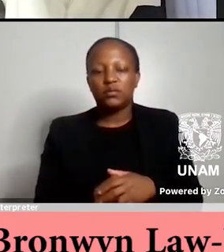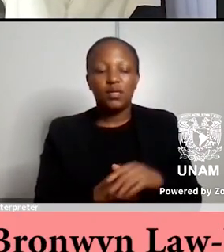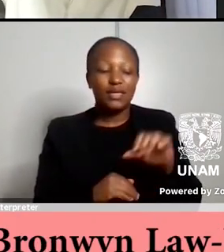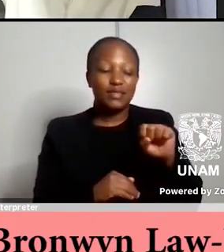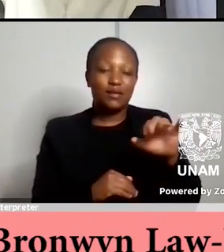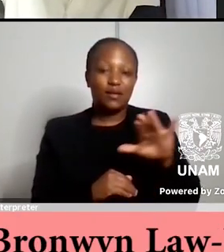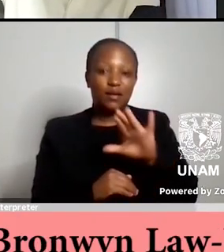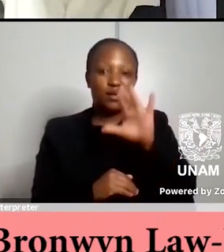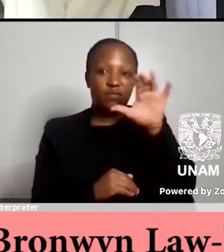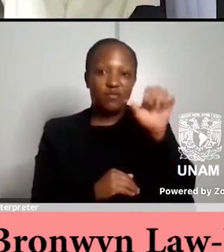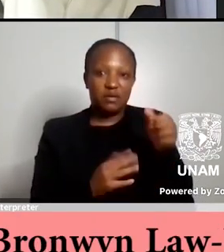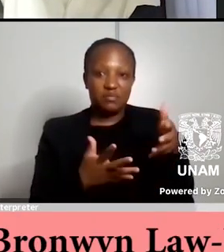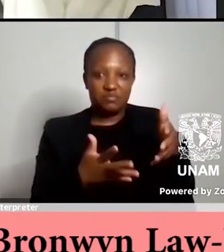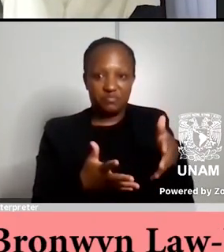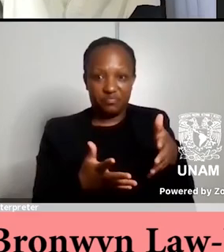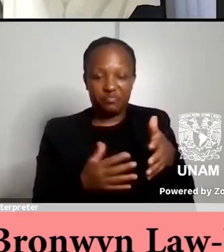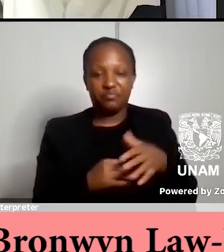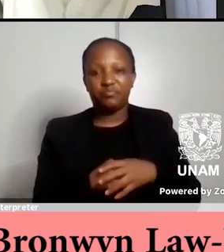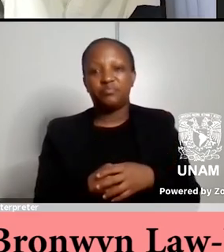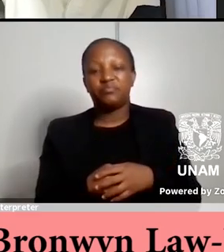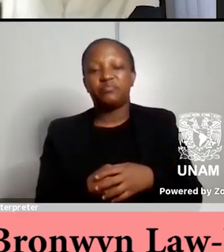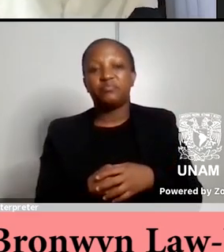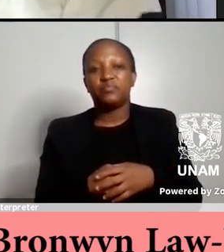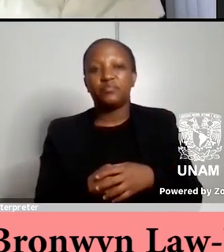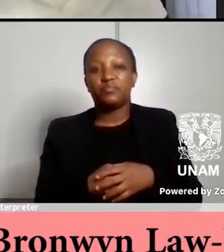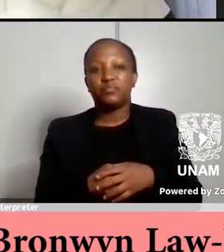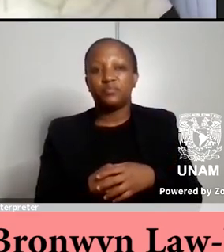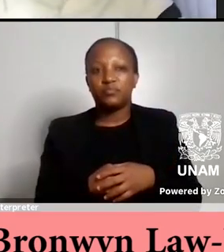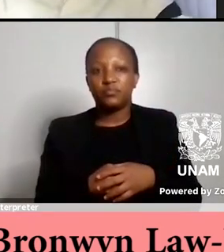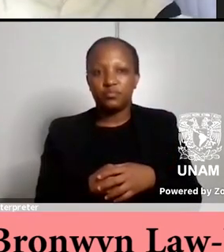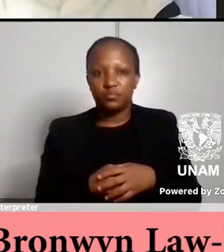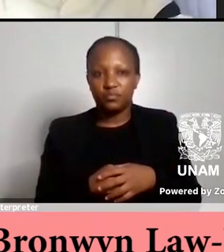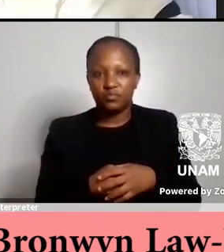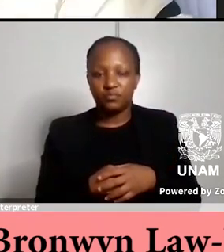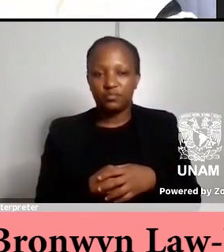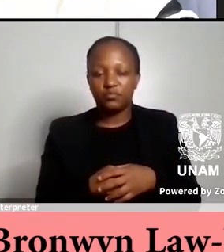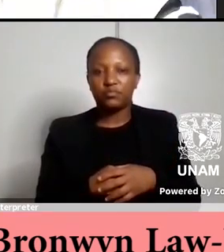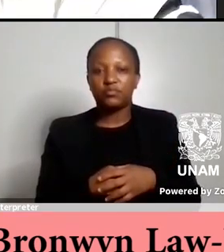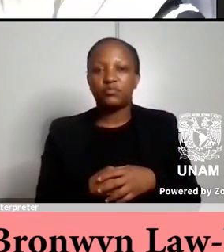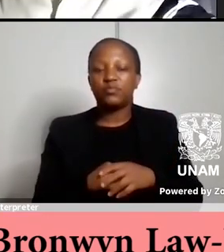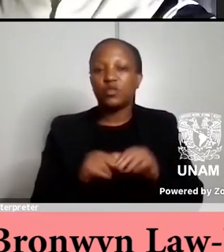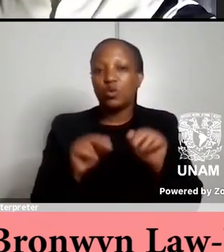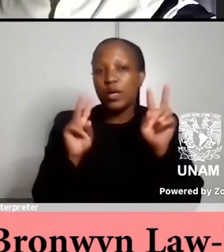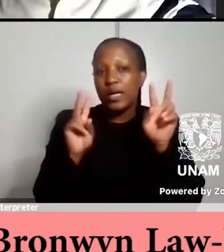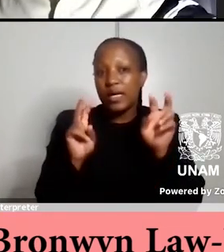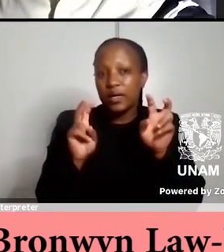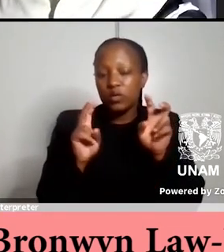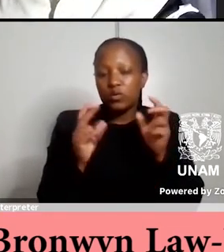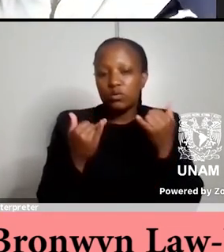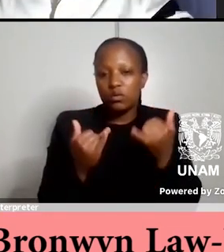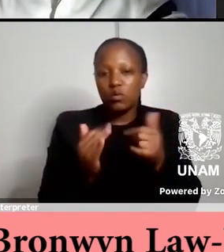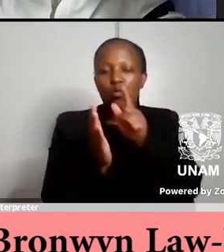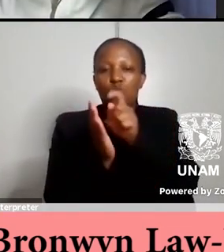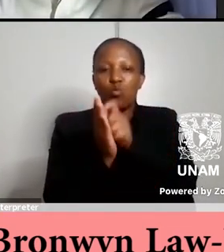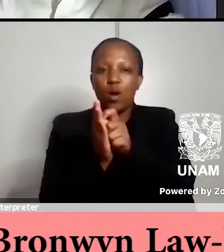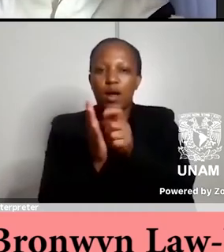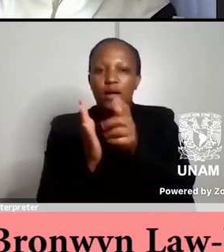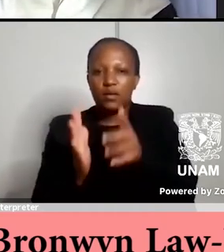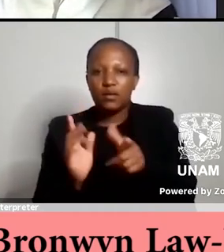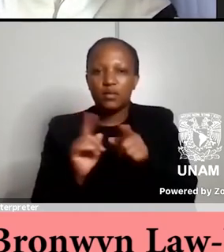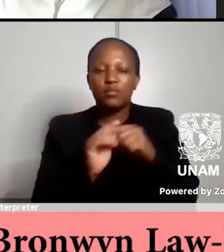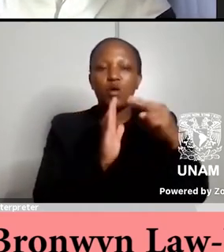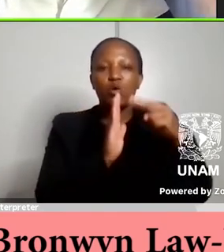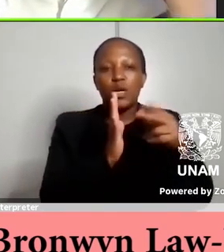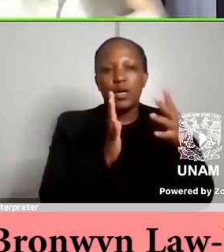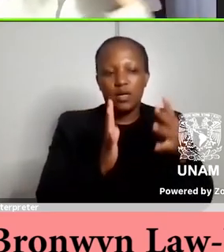um one of the one of the issues that we grapple with as writers and as readers is